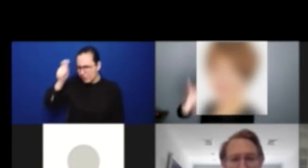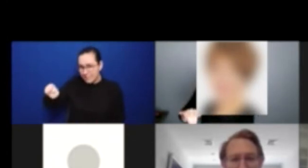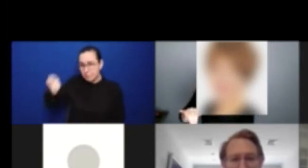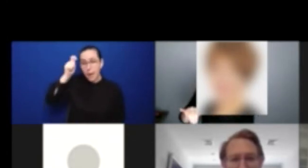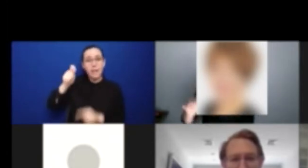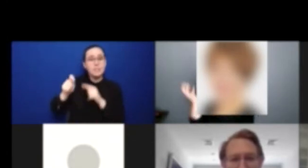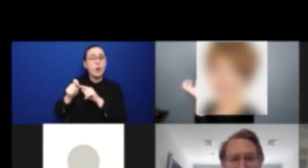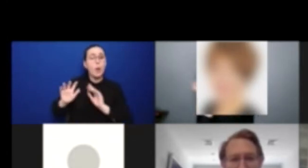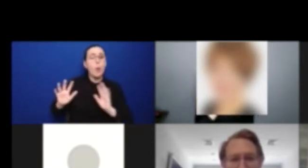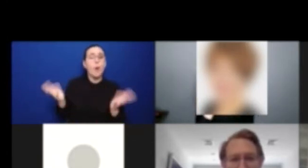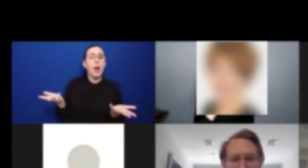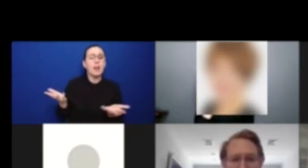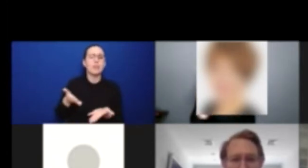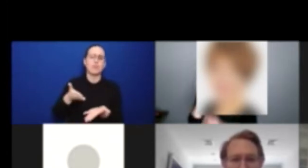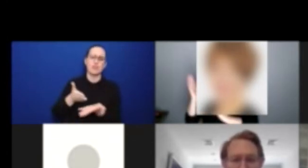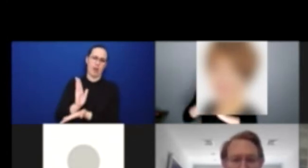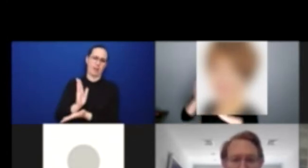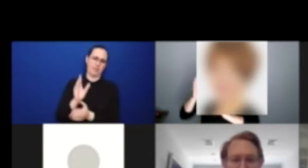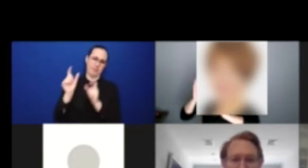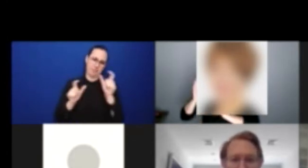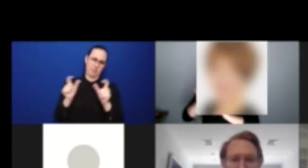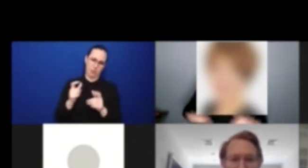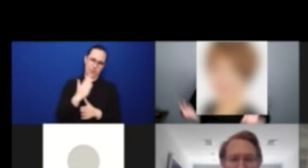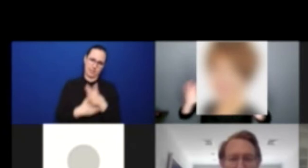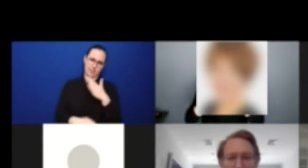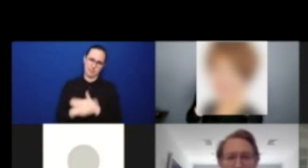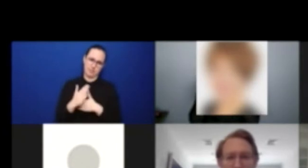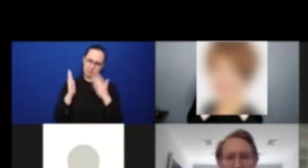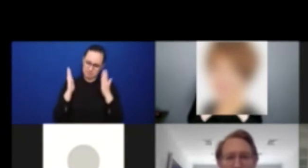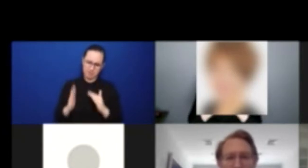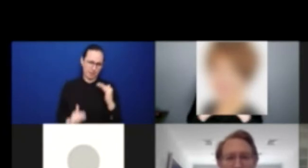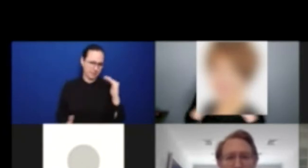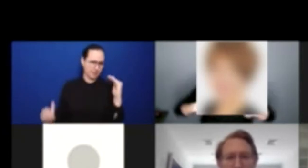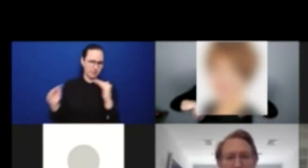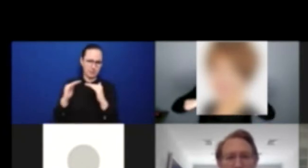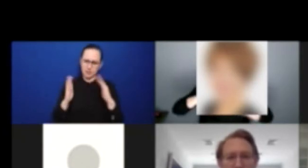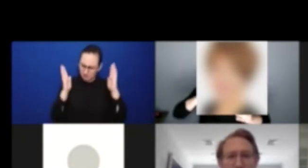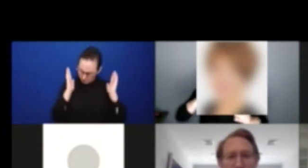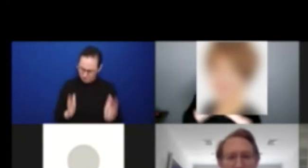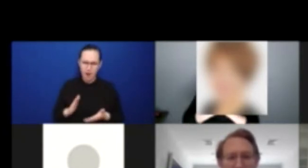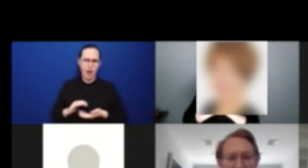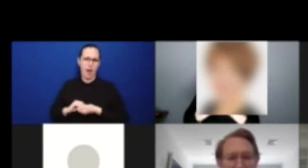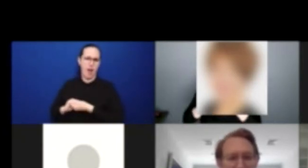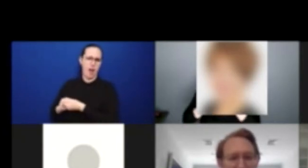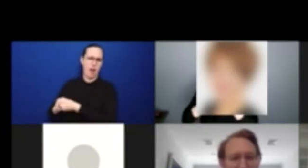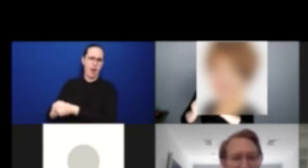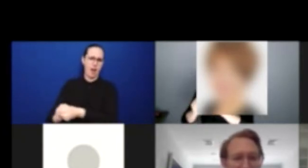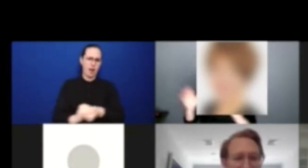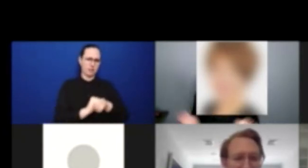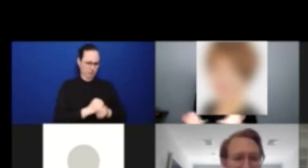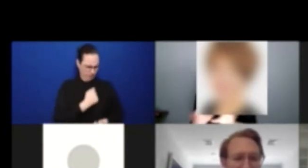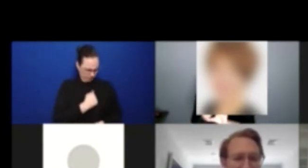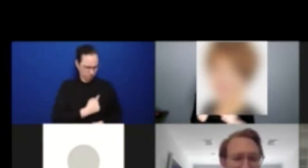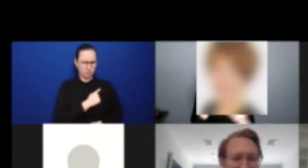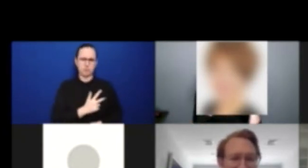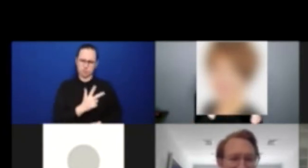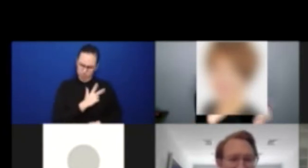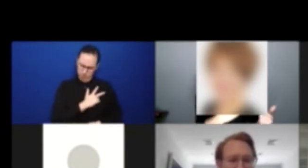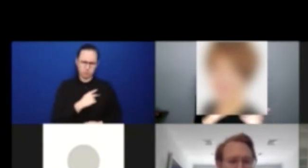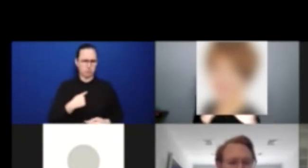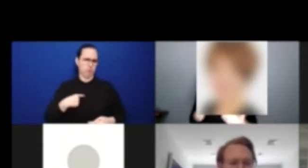still have to work for. And we're committed to do it. So thank you. And thank you for having me.